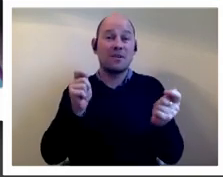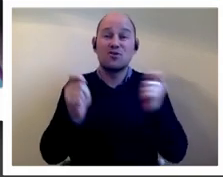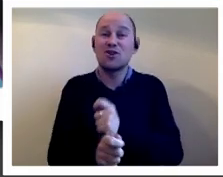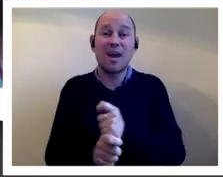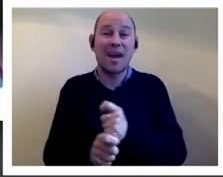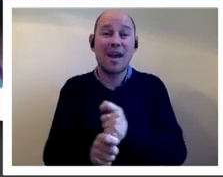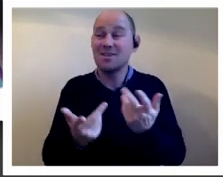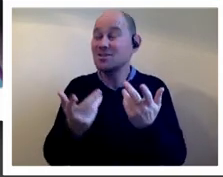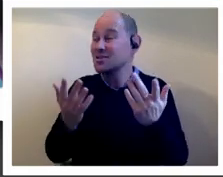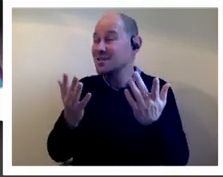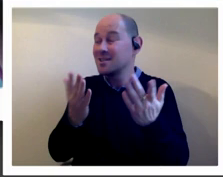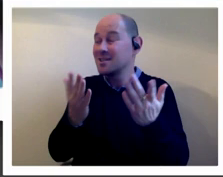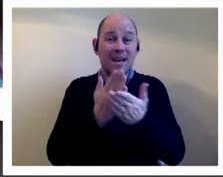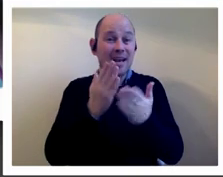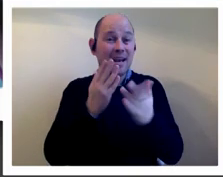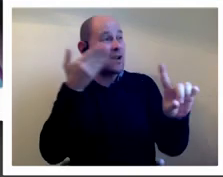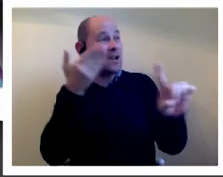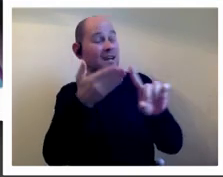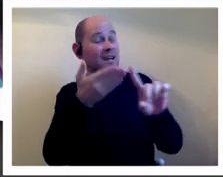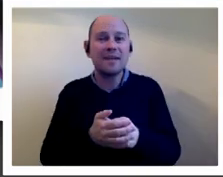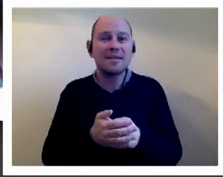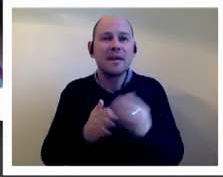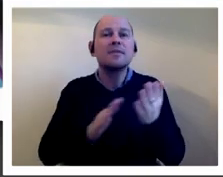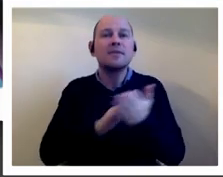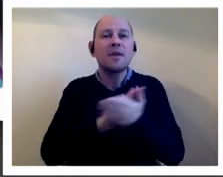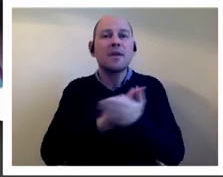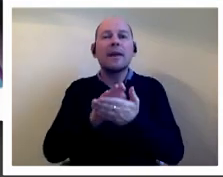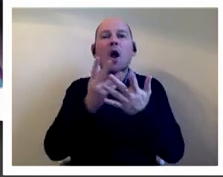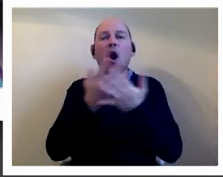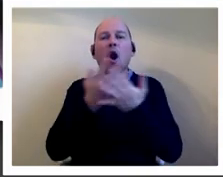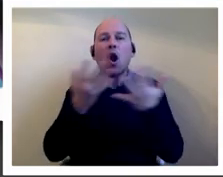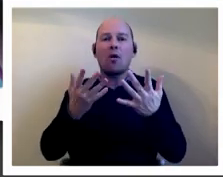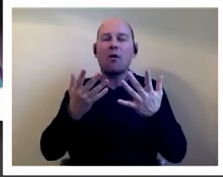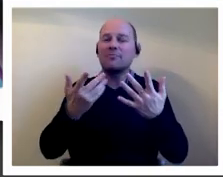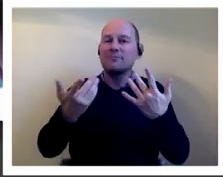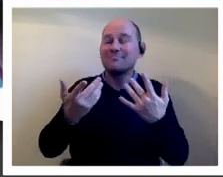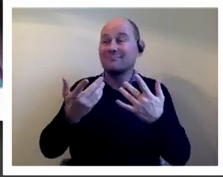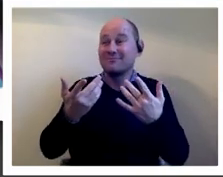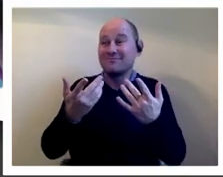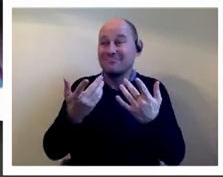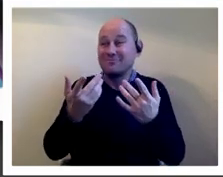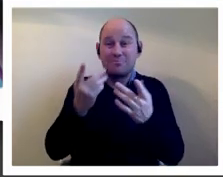law that had ended up causing a great deal of damage vanished without most people even noticing that it went